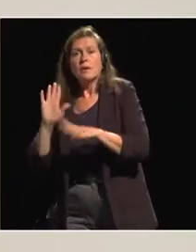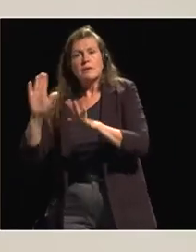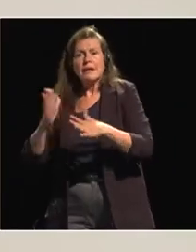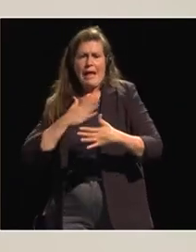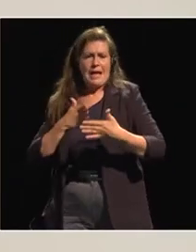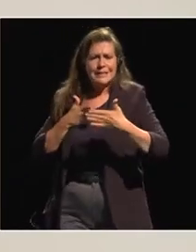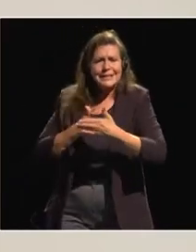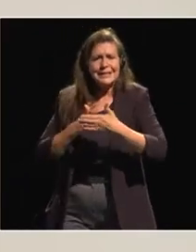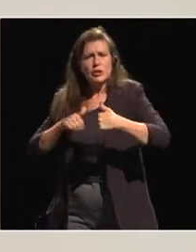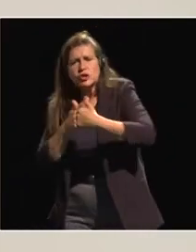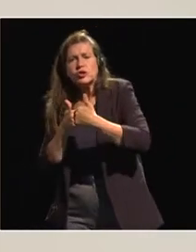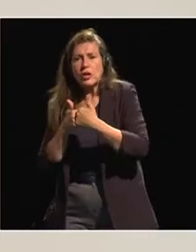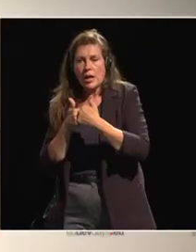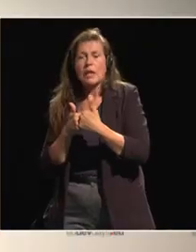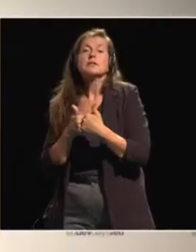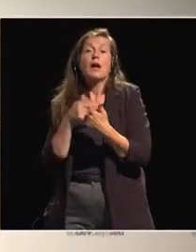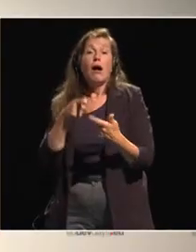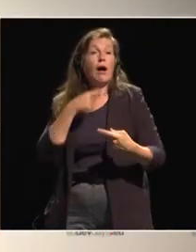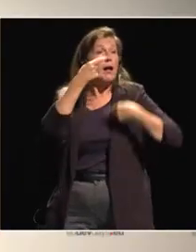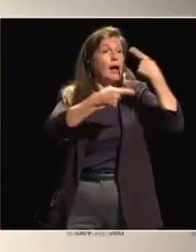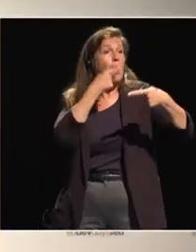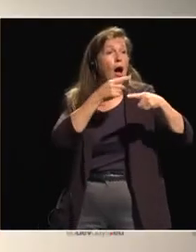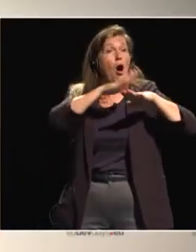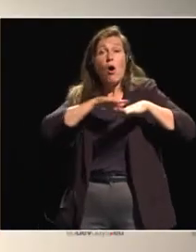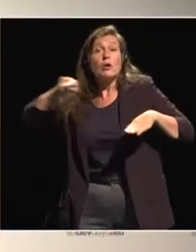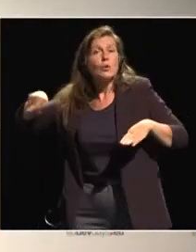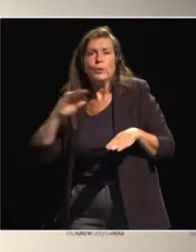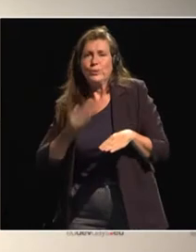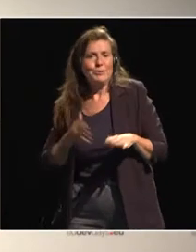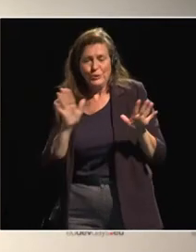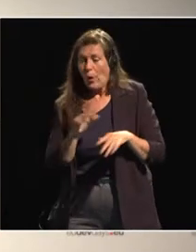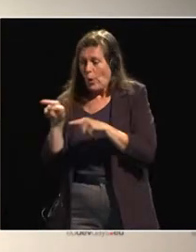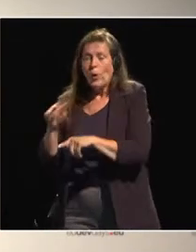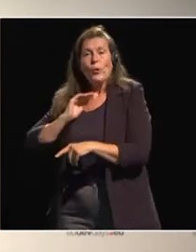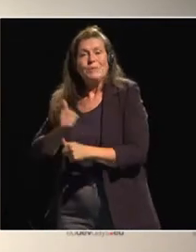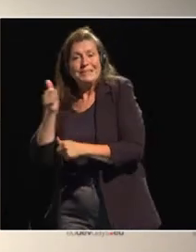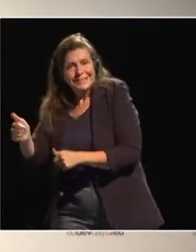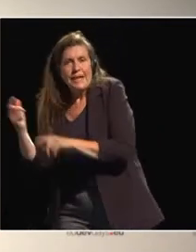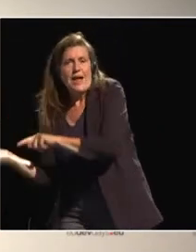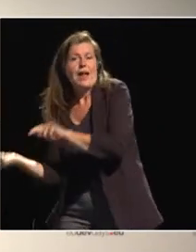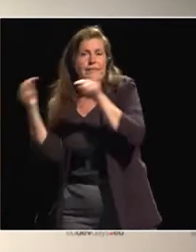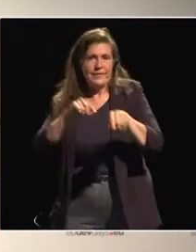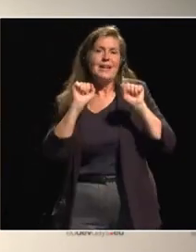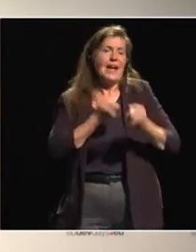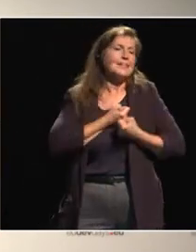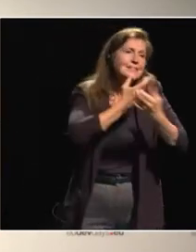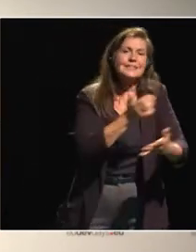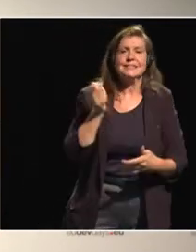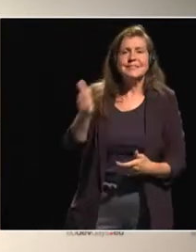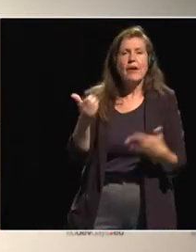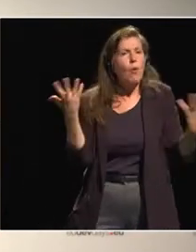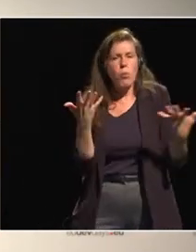must be women themselves that should have direct access to these leadership positions.